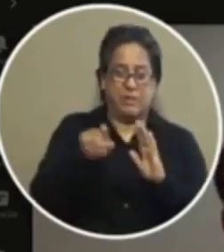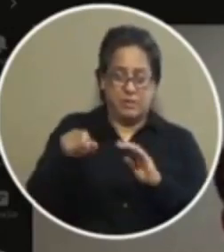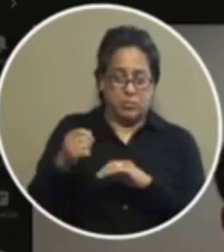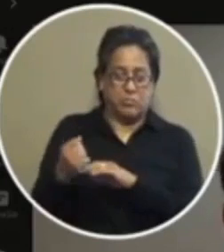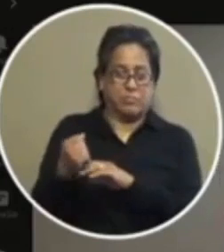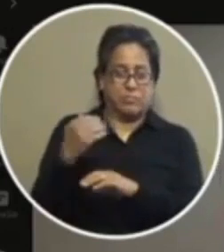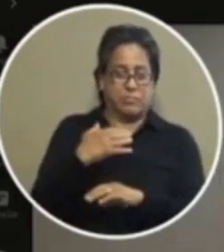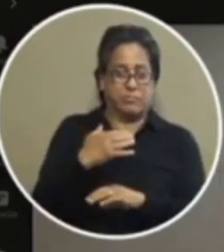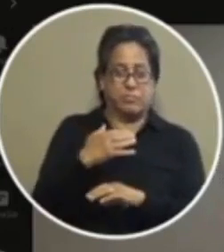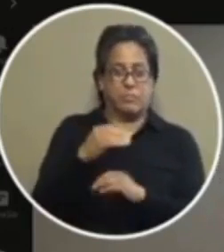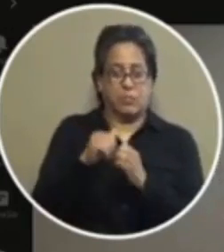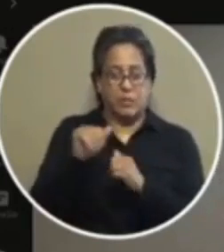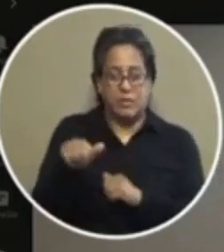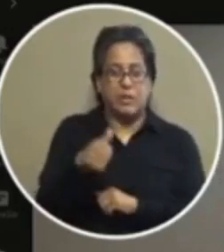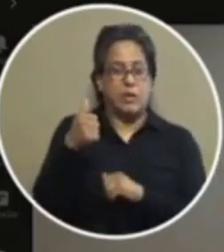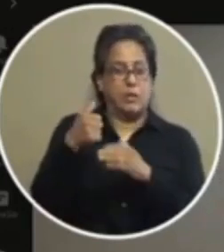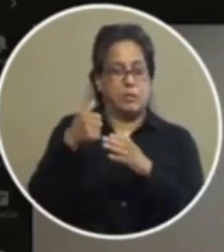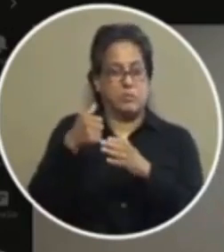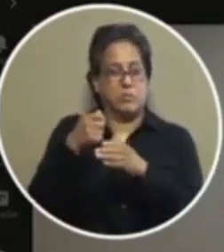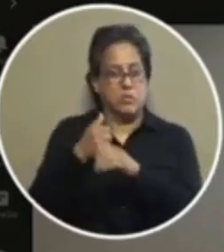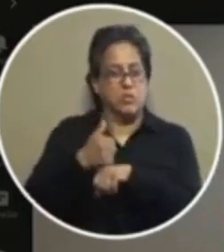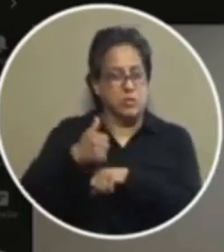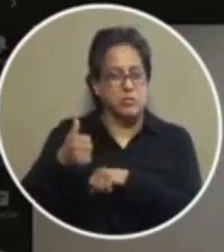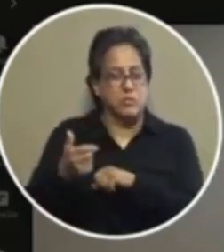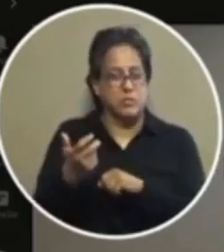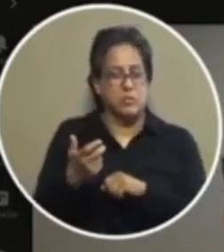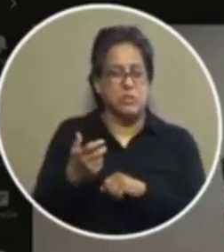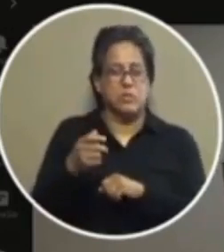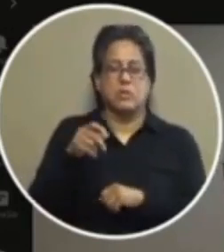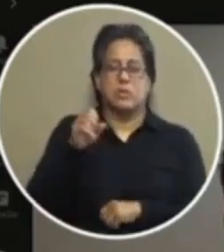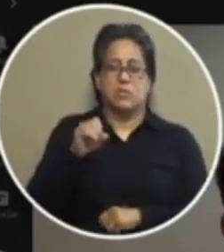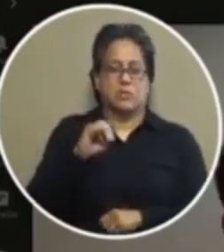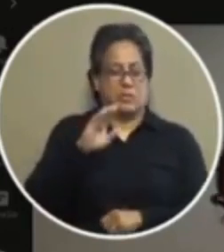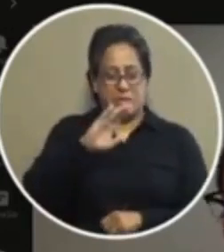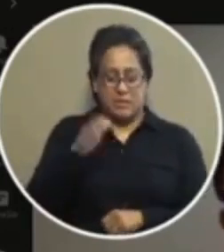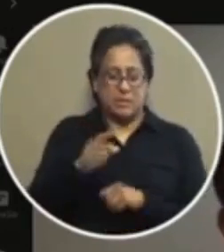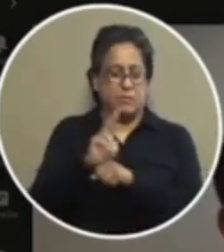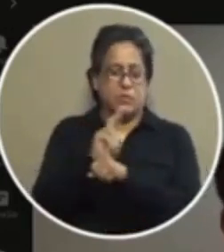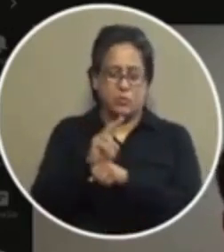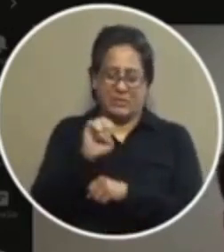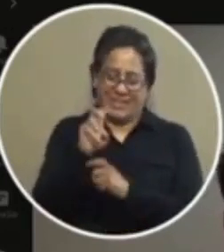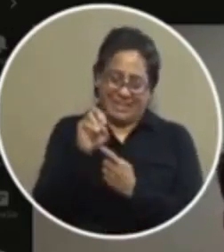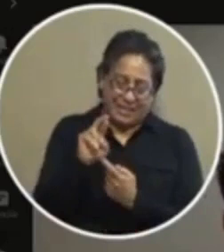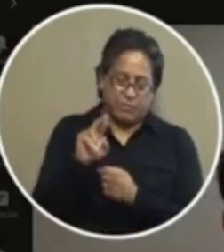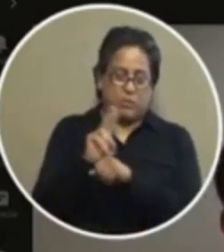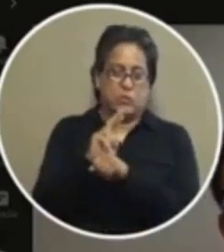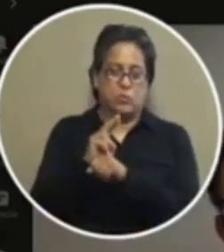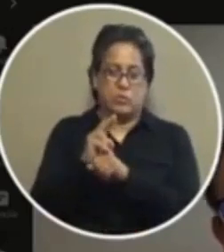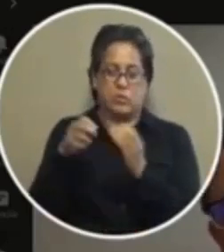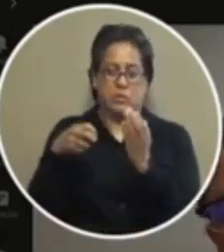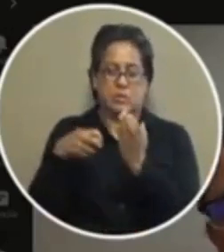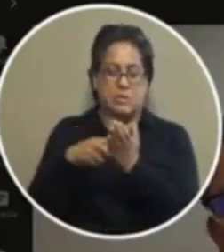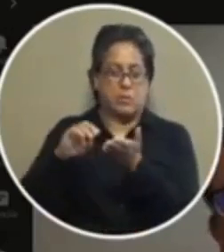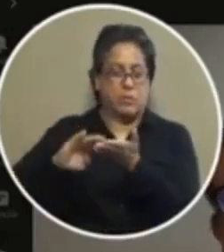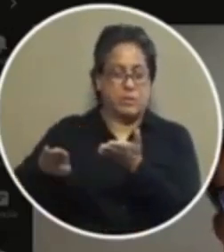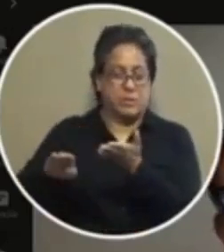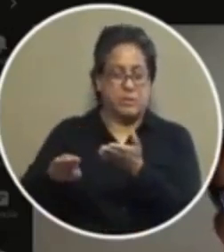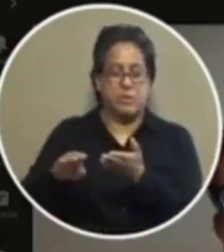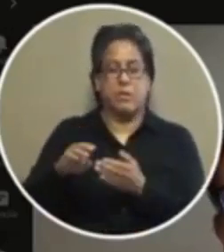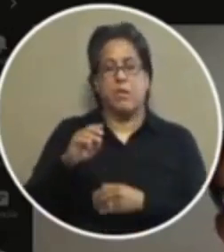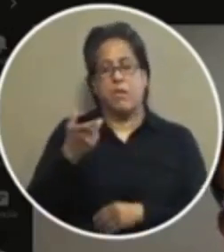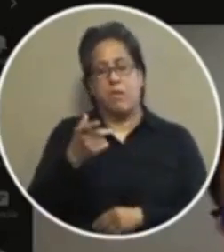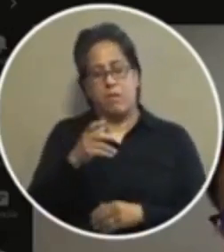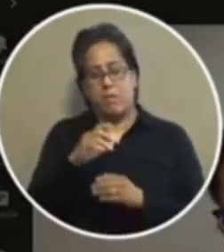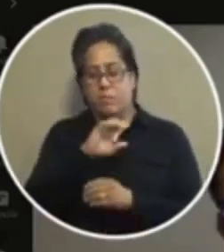in a combination of other charges yes and so you would never use ever ever use sight and release if for instance the